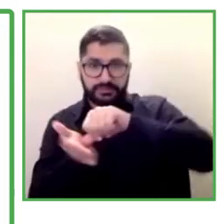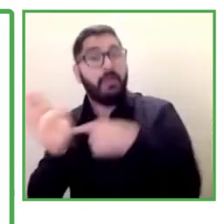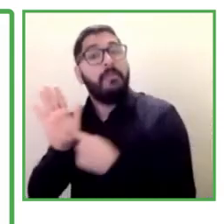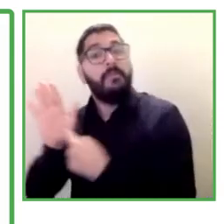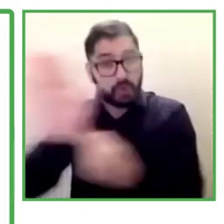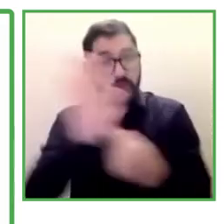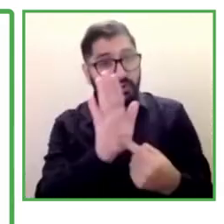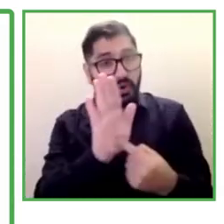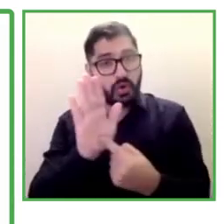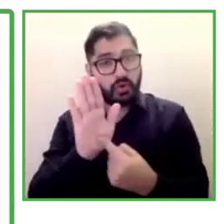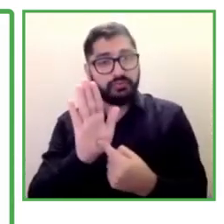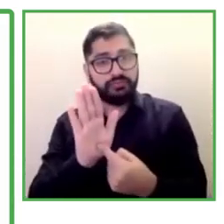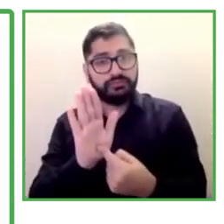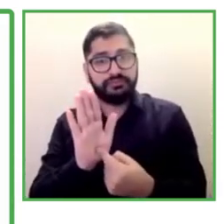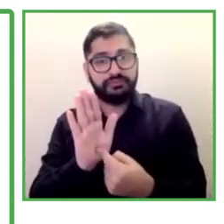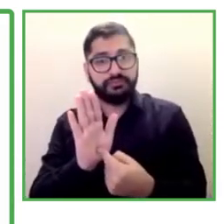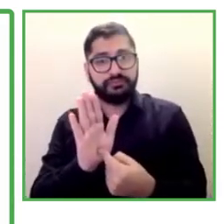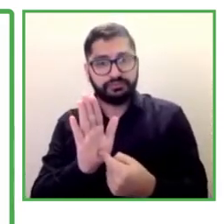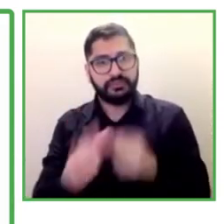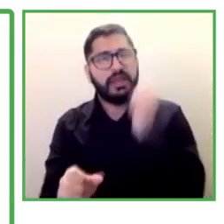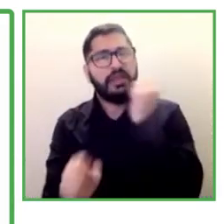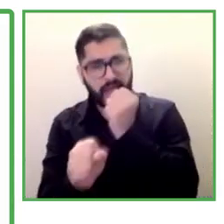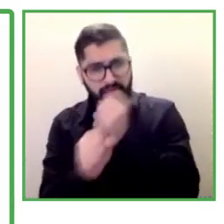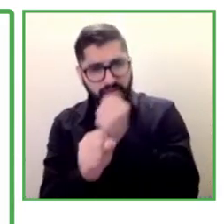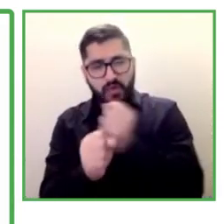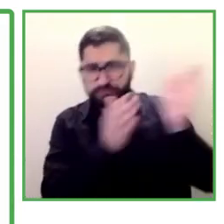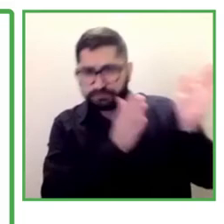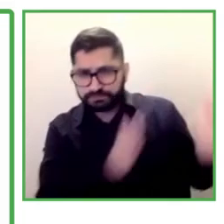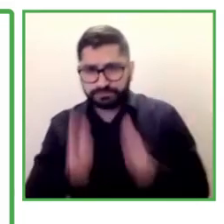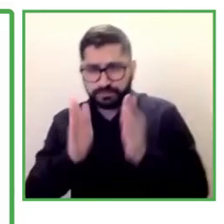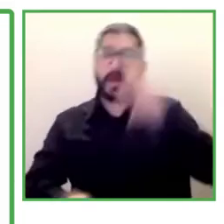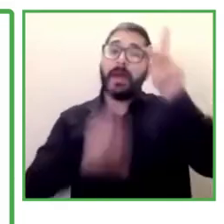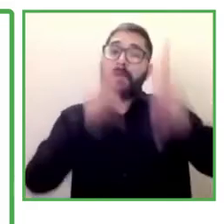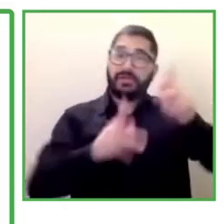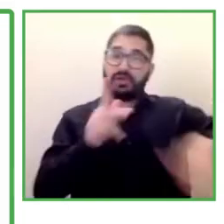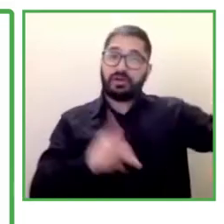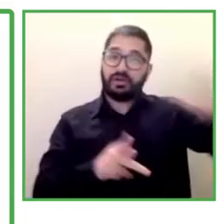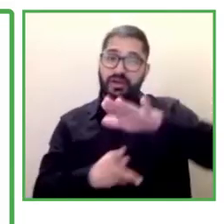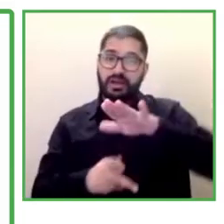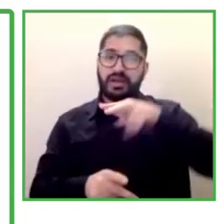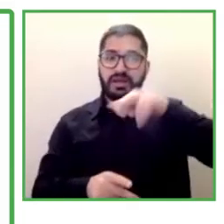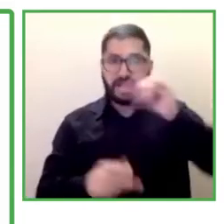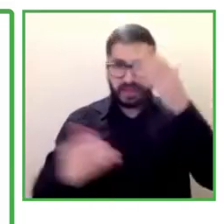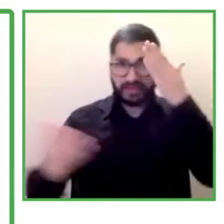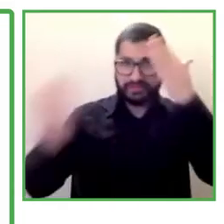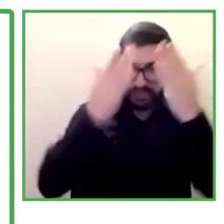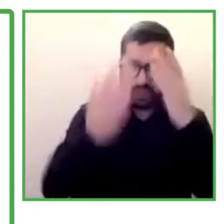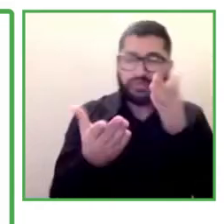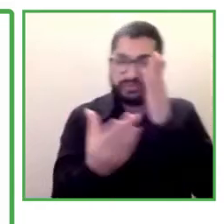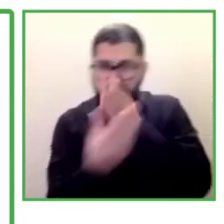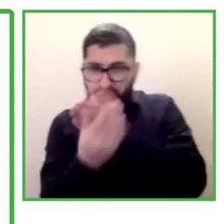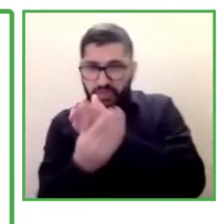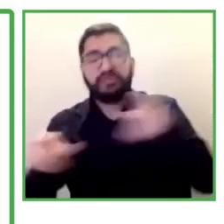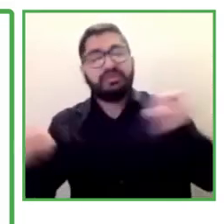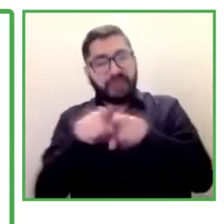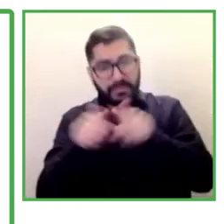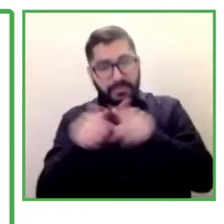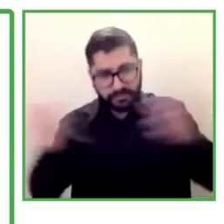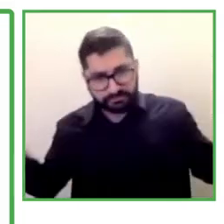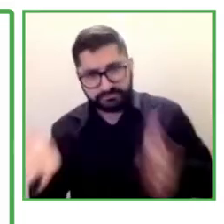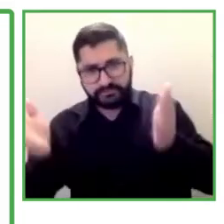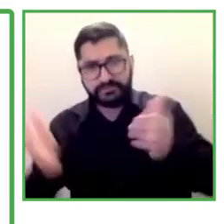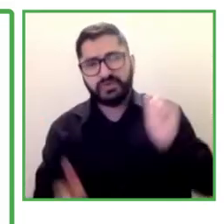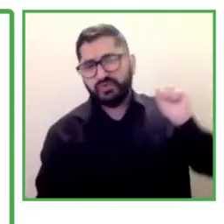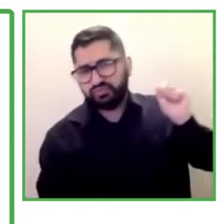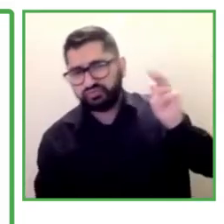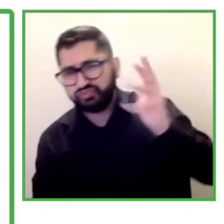work with different nervous diverse people. So we have been boosting innovation every day to